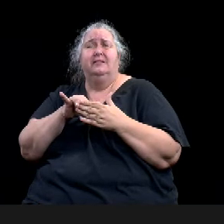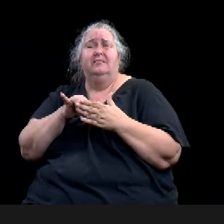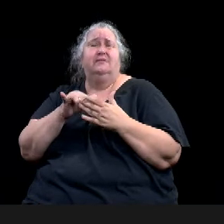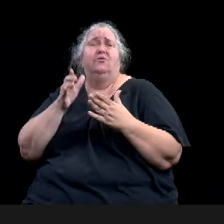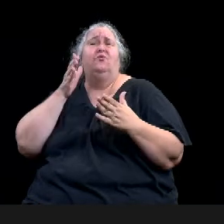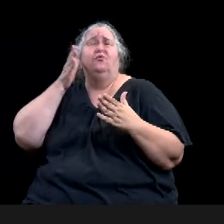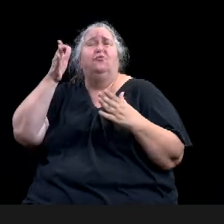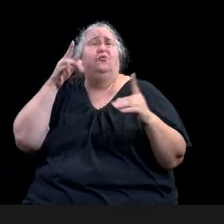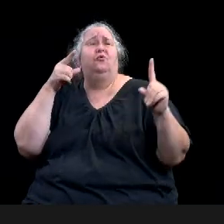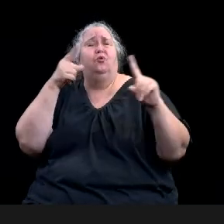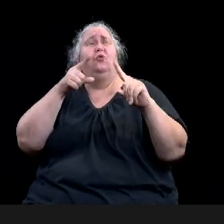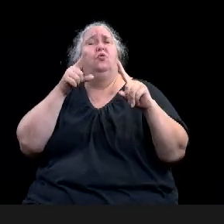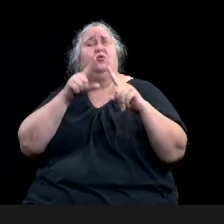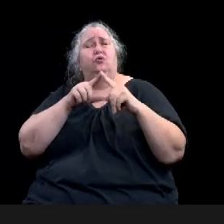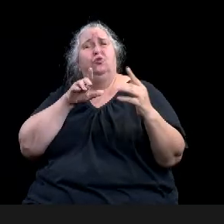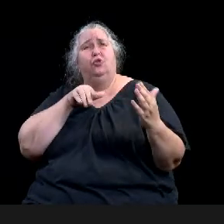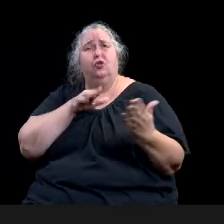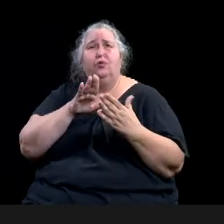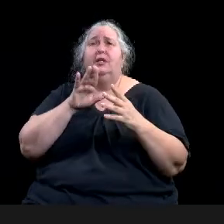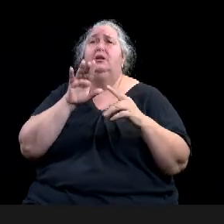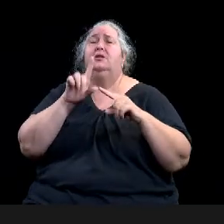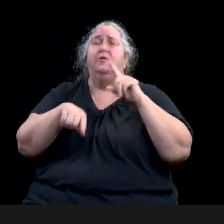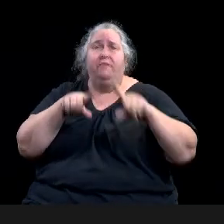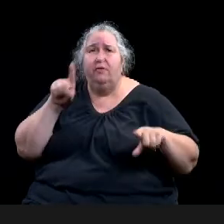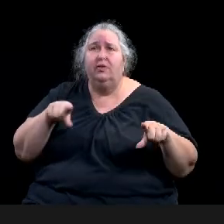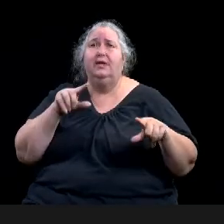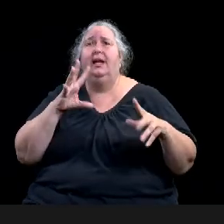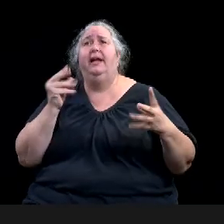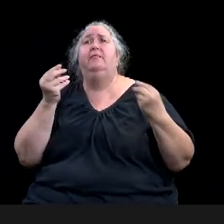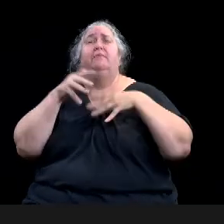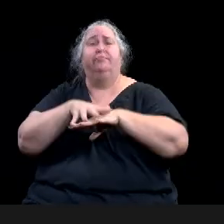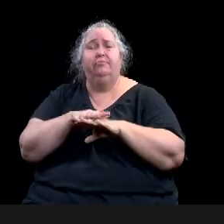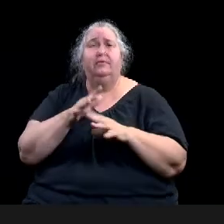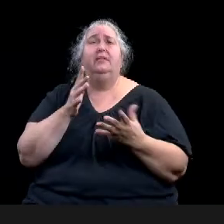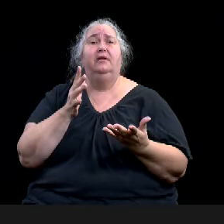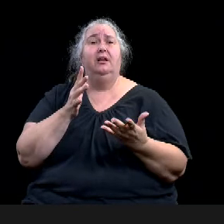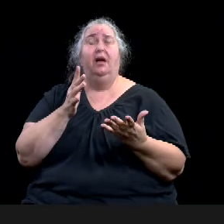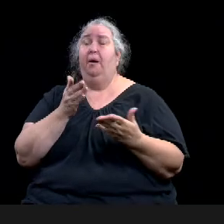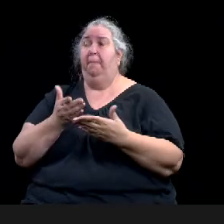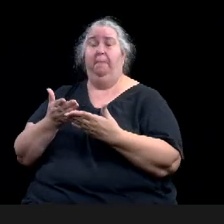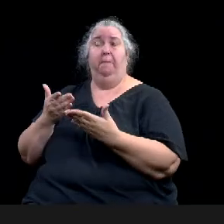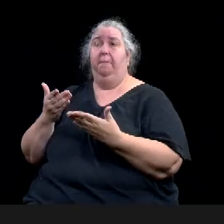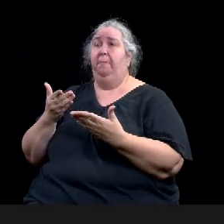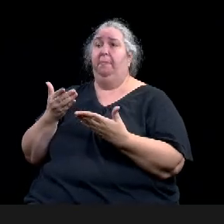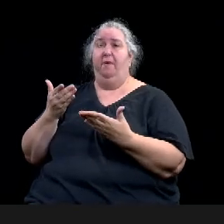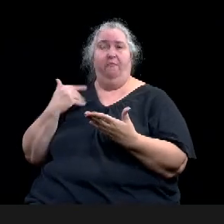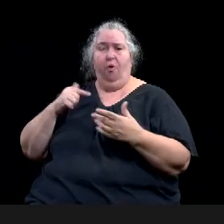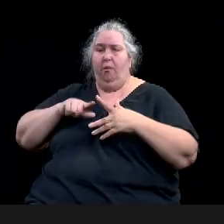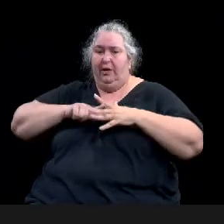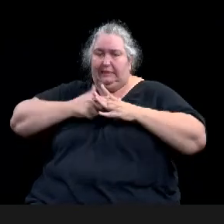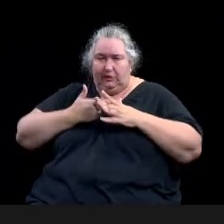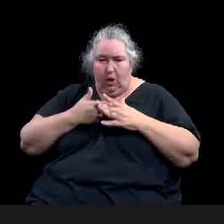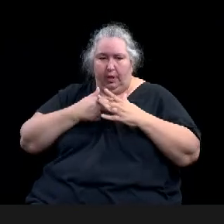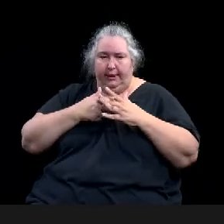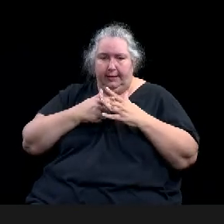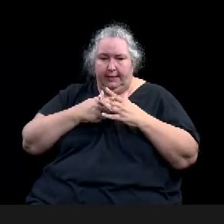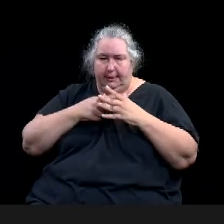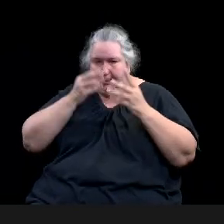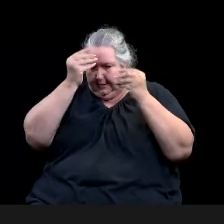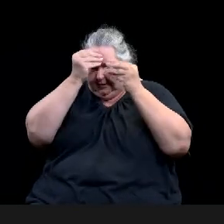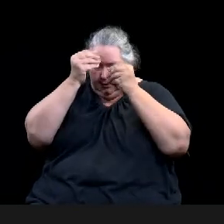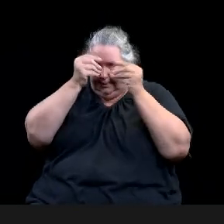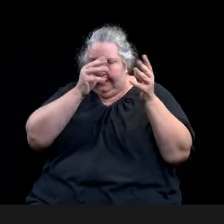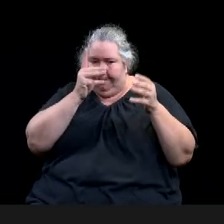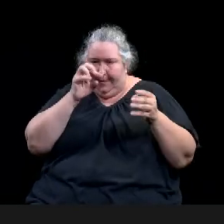paper and started working on the master plan. And it starts with a story and honestly, a goal. And that is